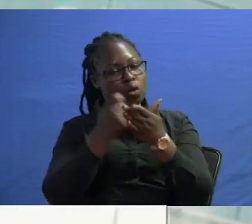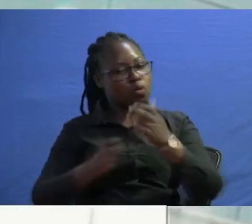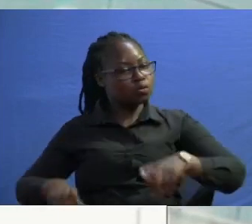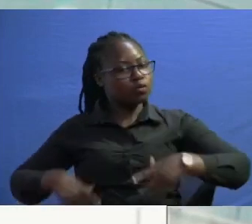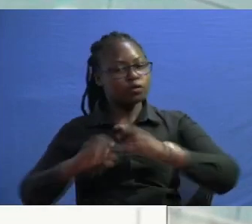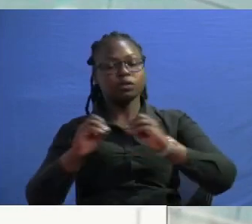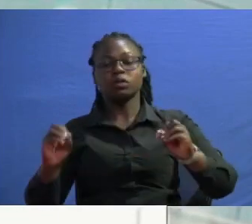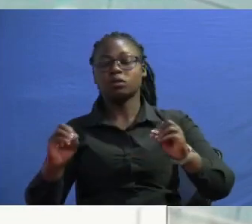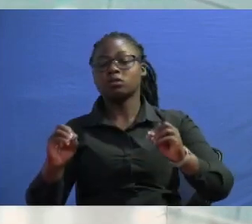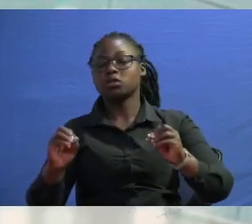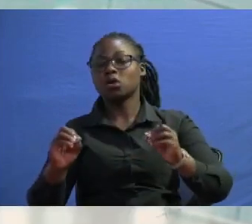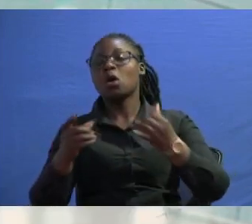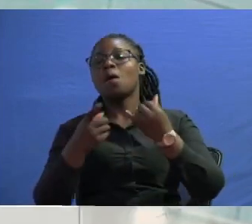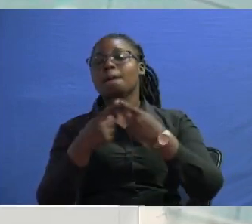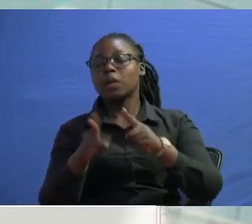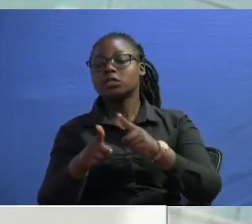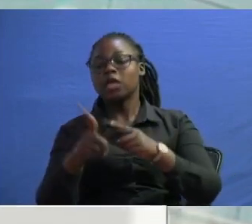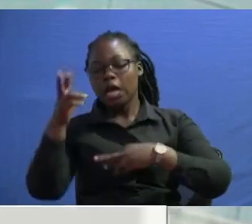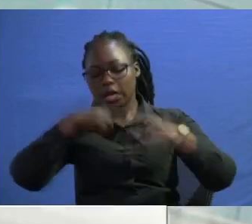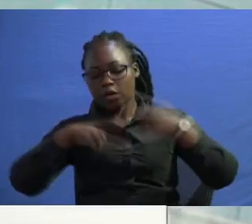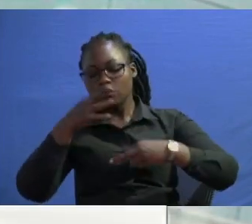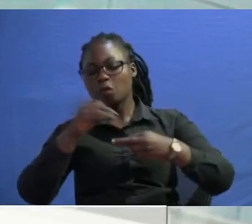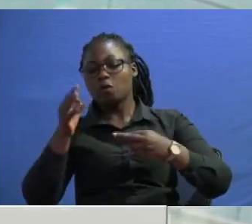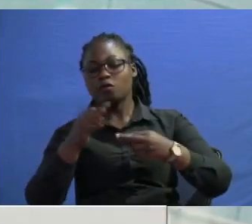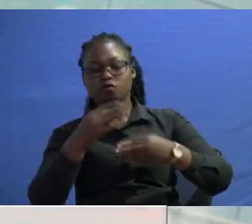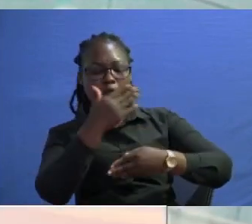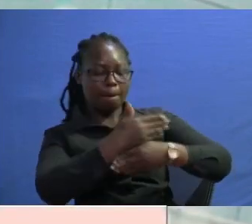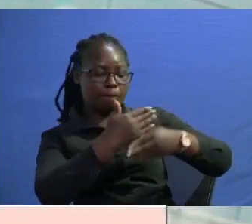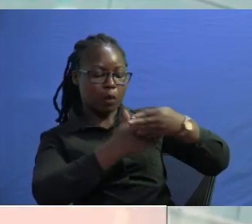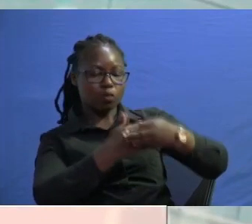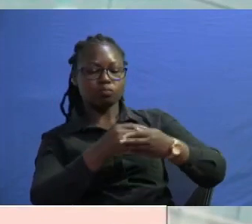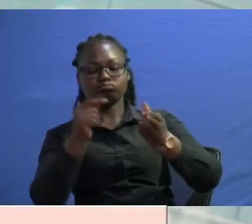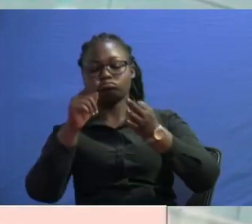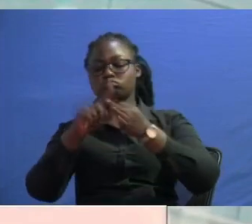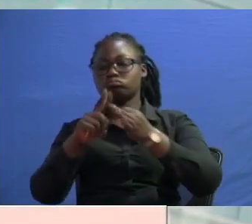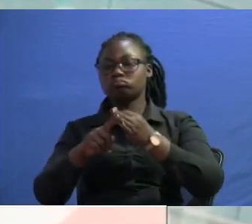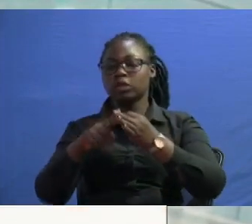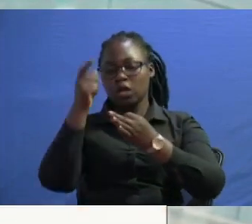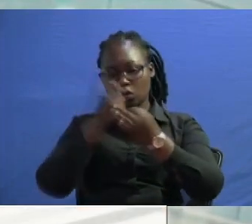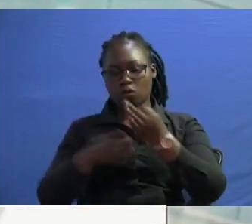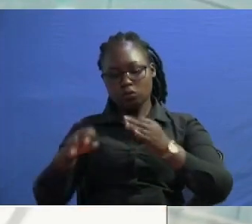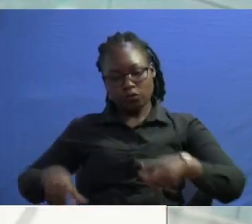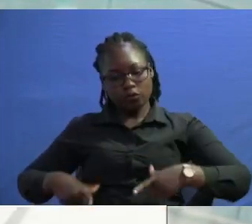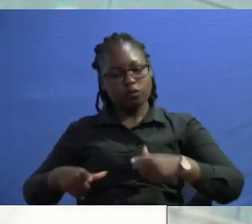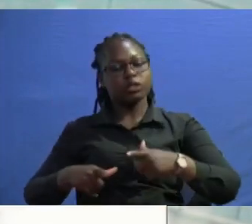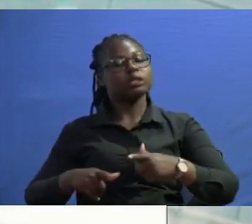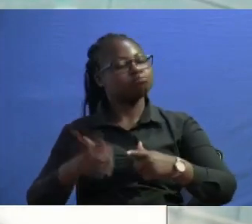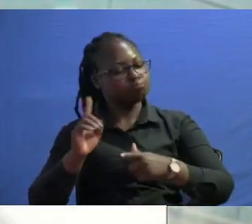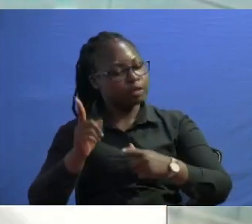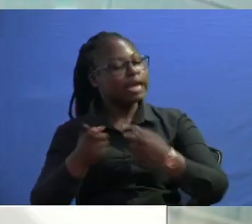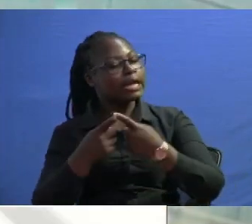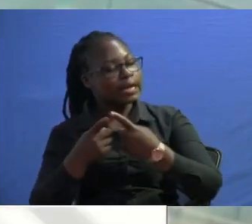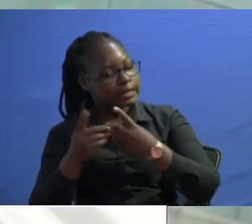delineation and review of boundaries number three is not cost of living it's something else then number four